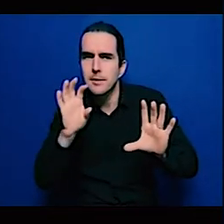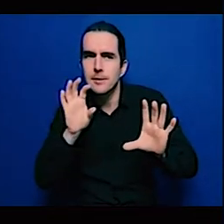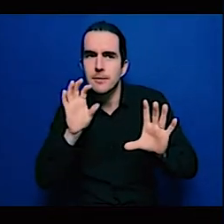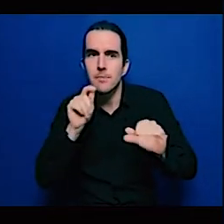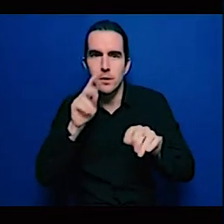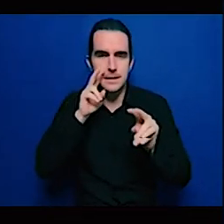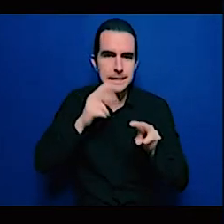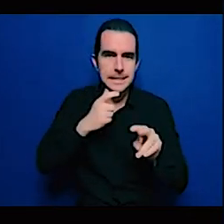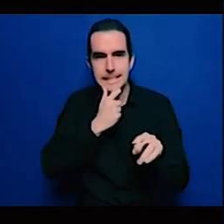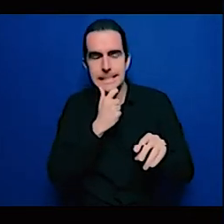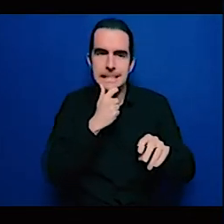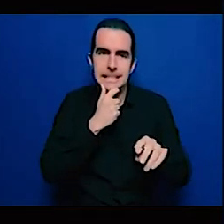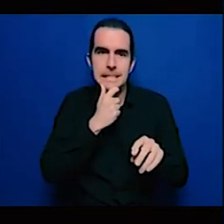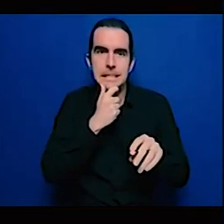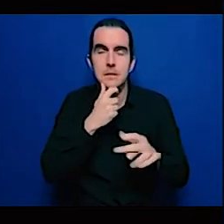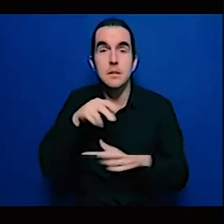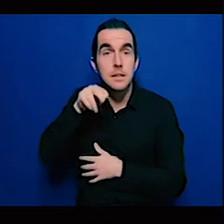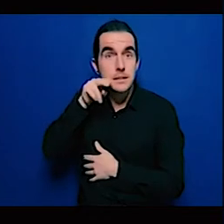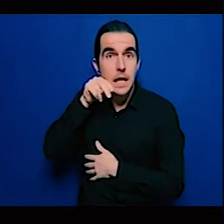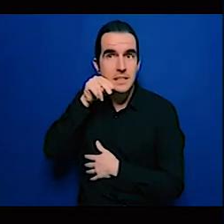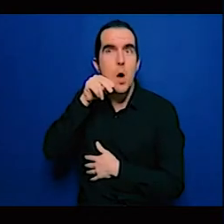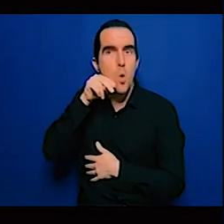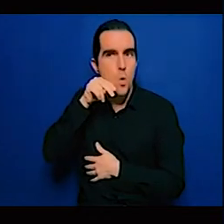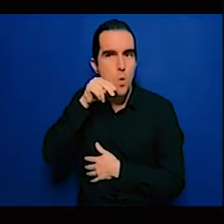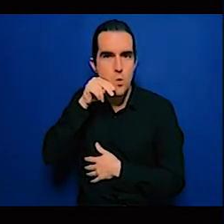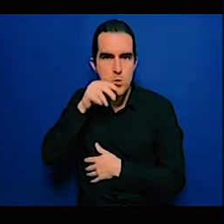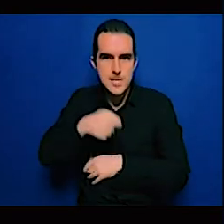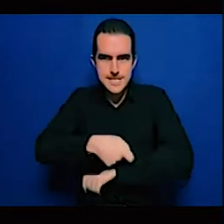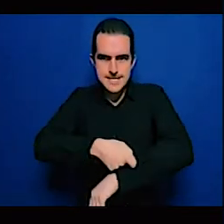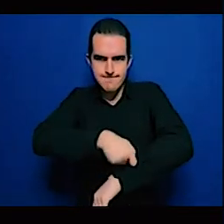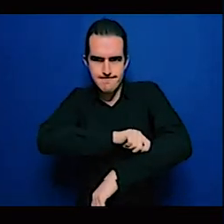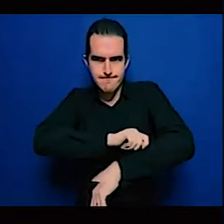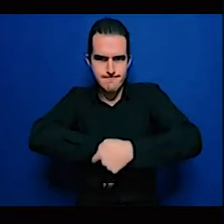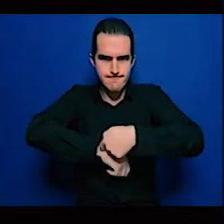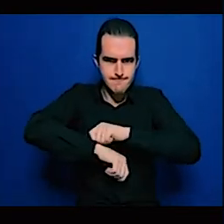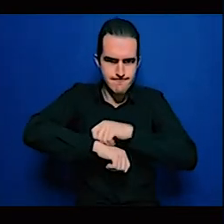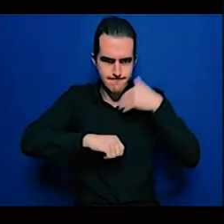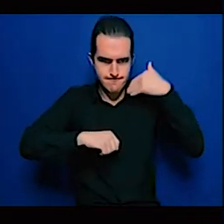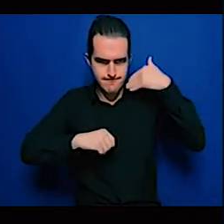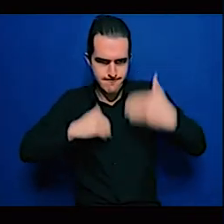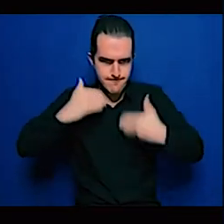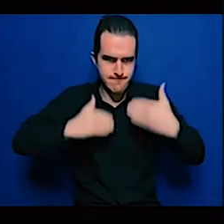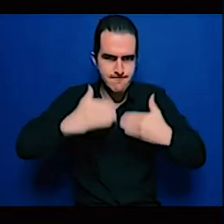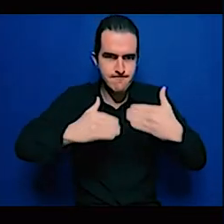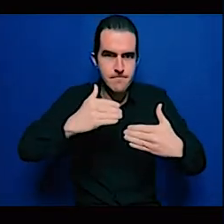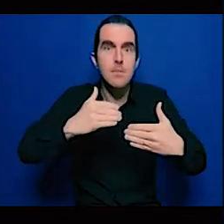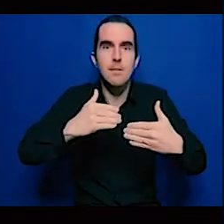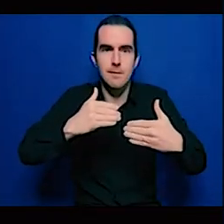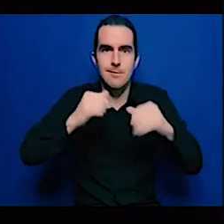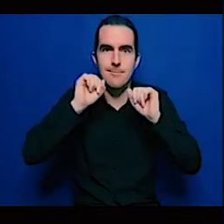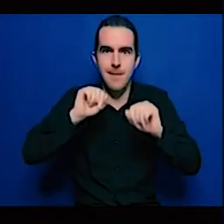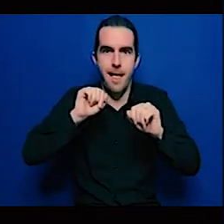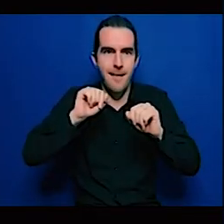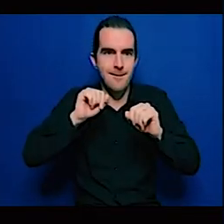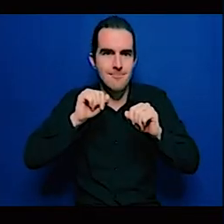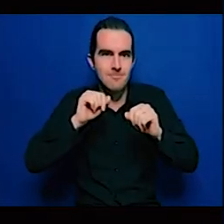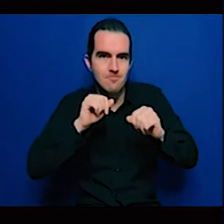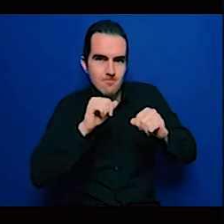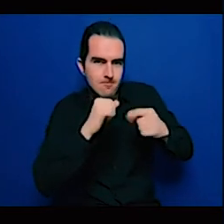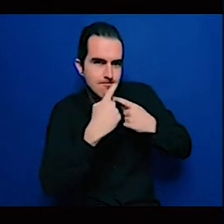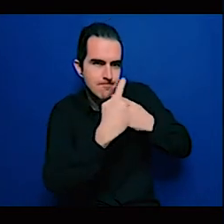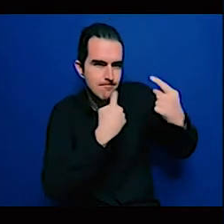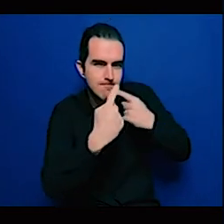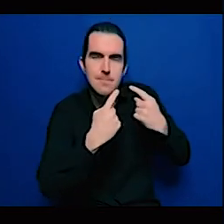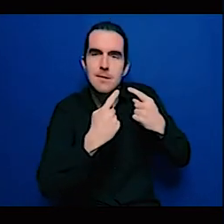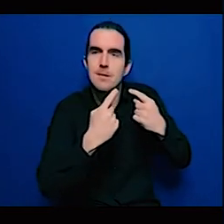and African Development Bank. One of the programs being the one that I had the Nigeria electrification project. This was simply as a result of